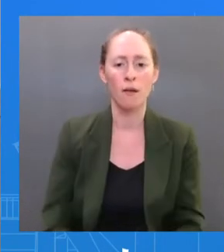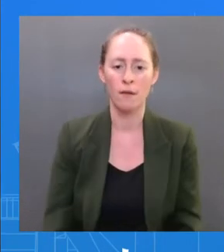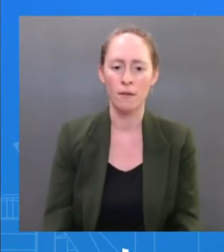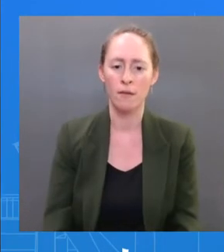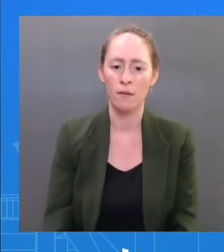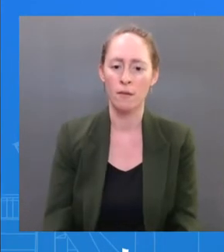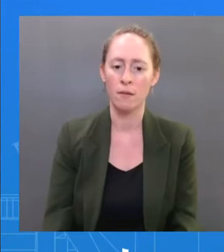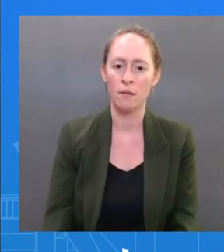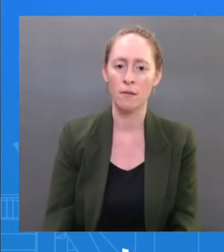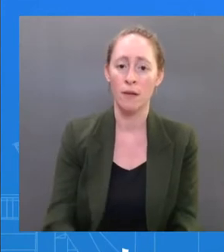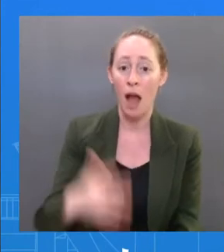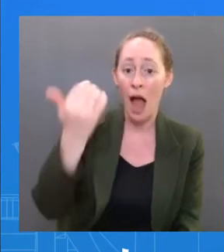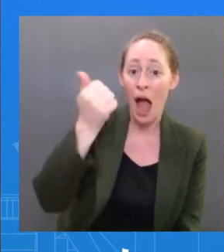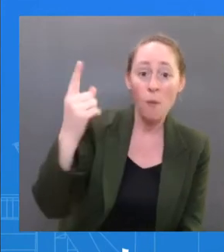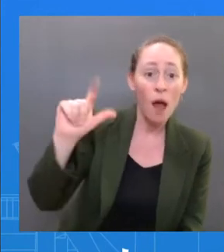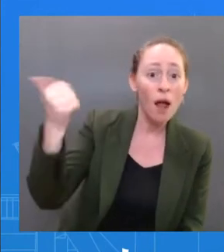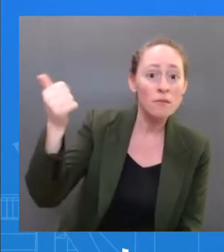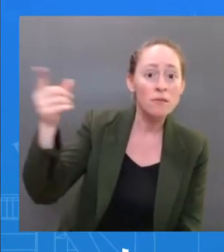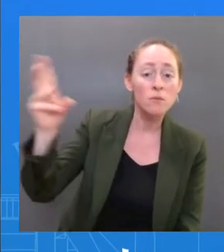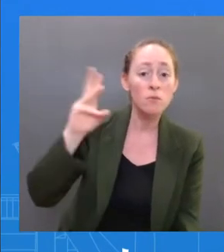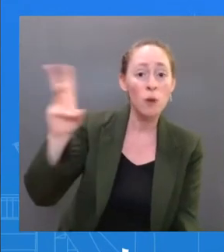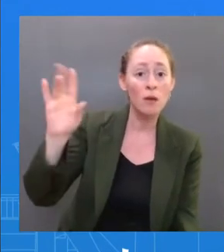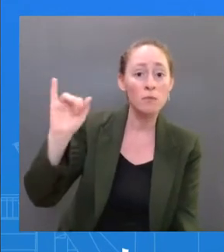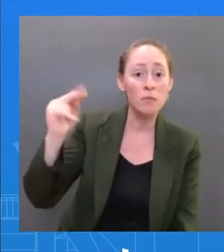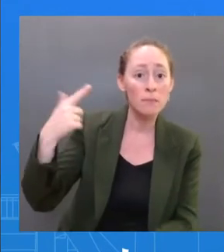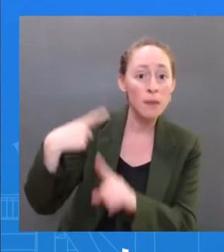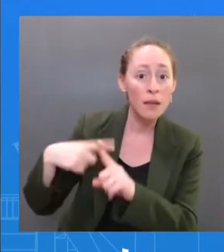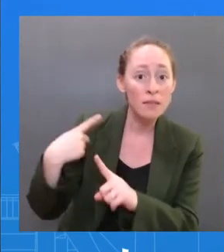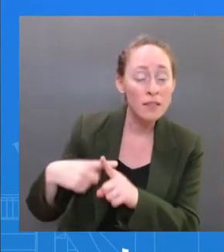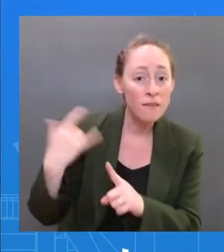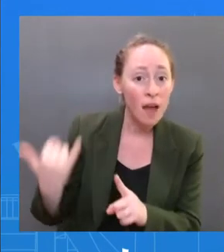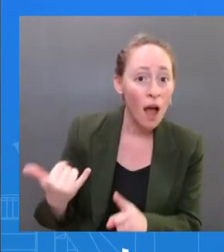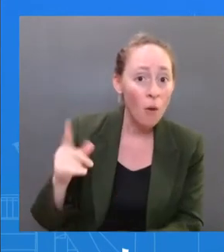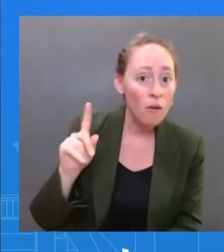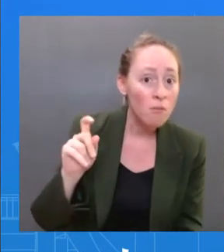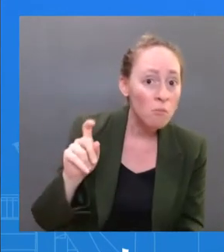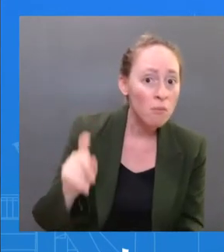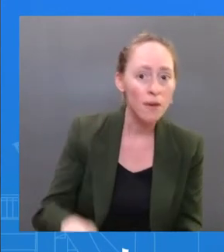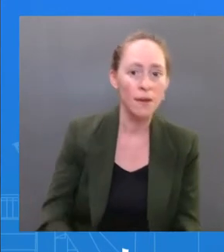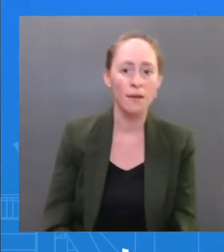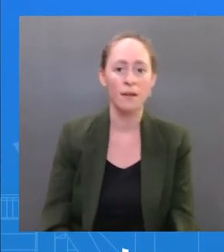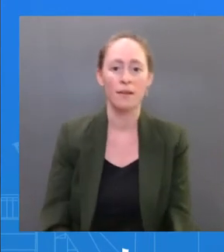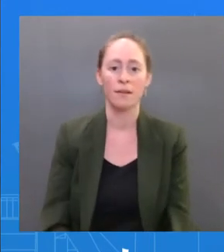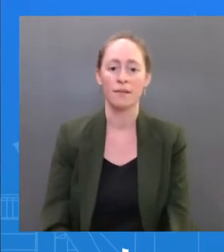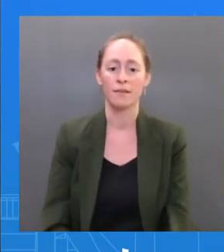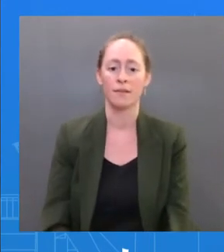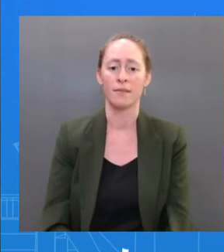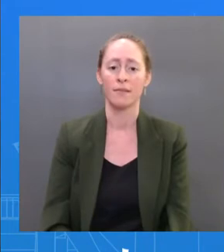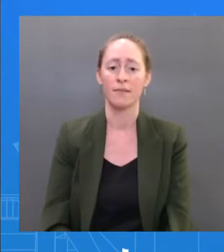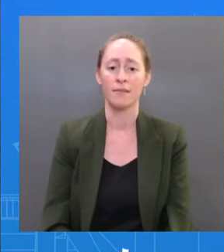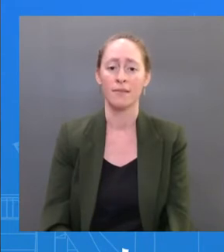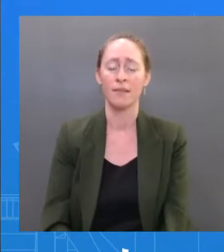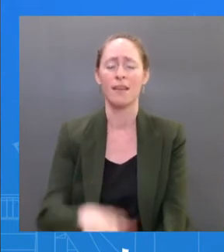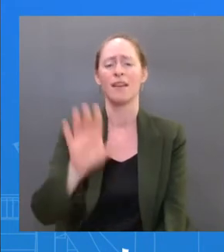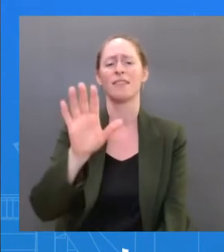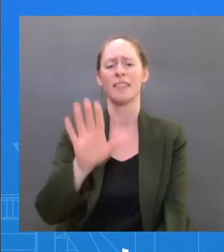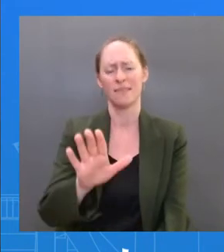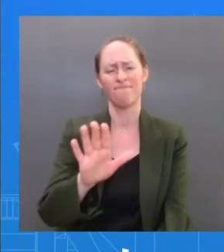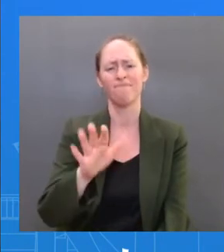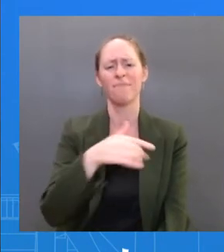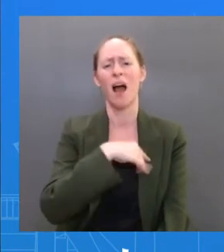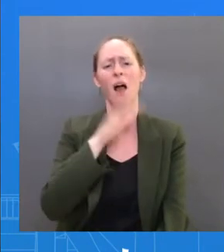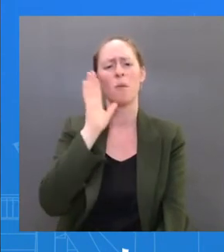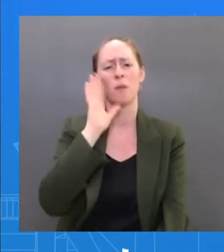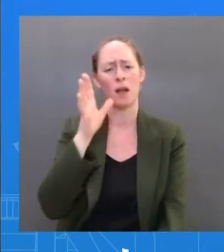Dr. Right now, all I can tell you, if they are — our protocol is — if they are a close contact with any of the principals, we share